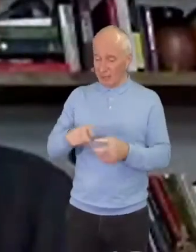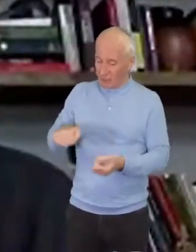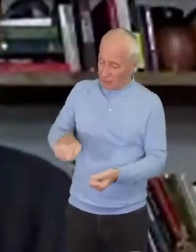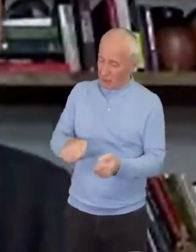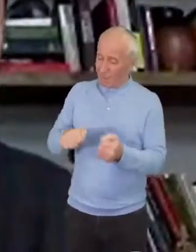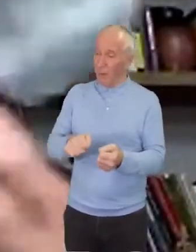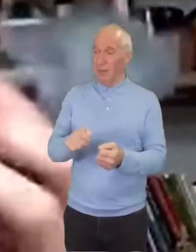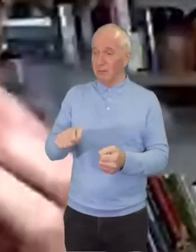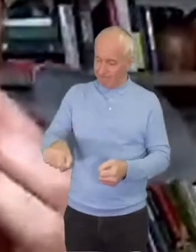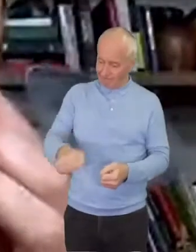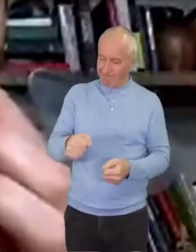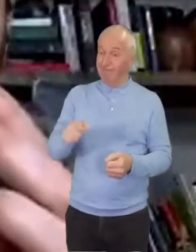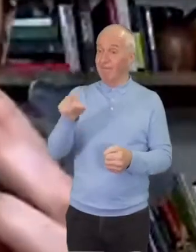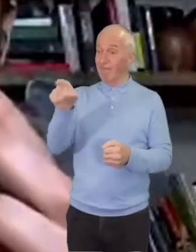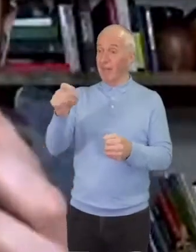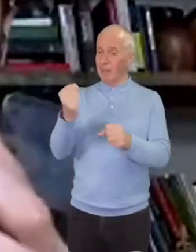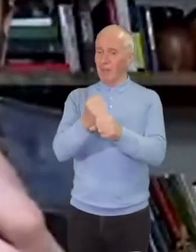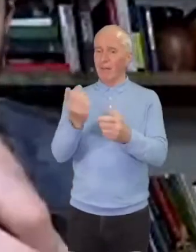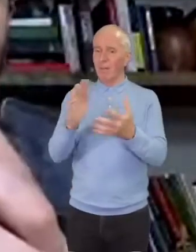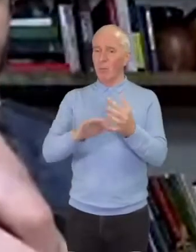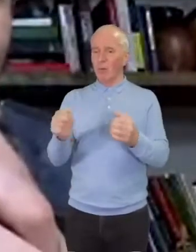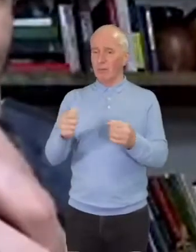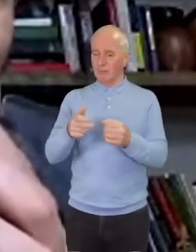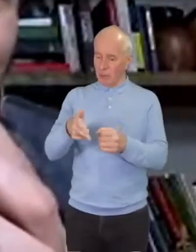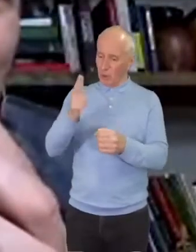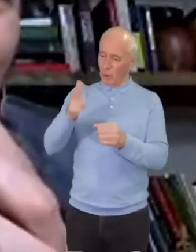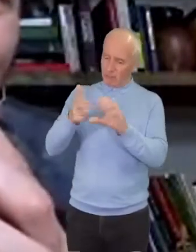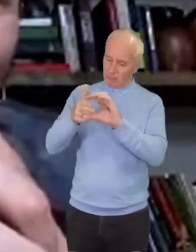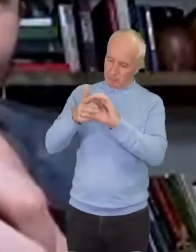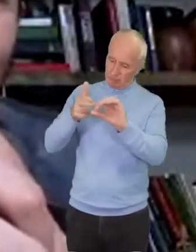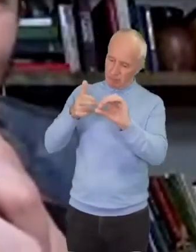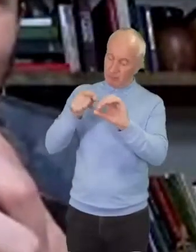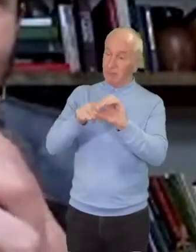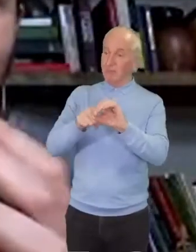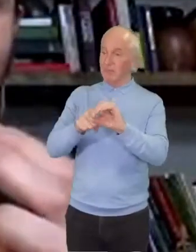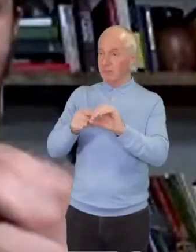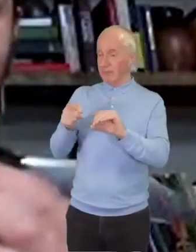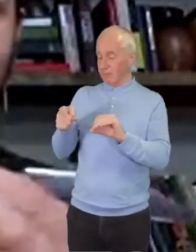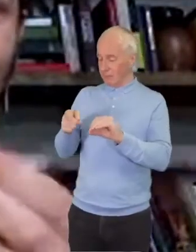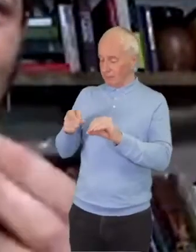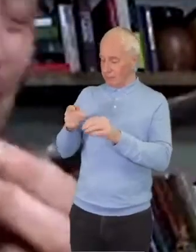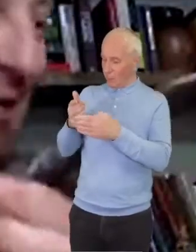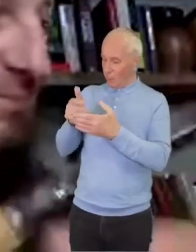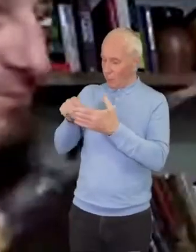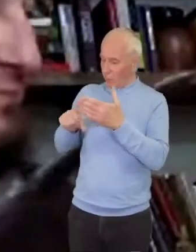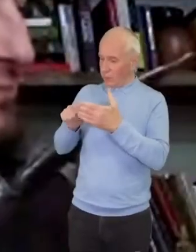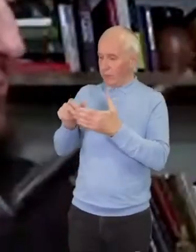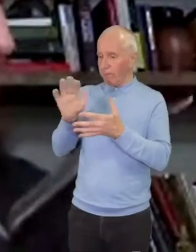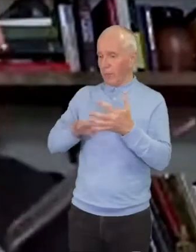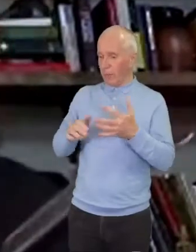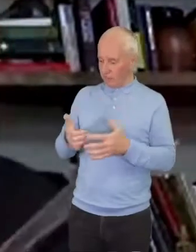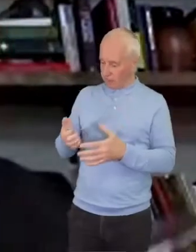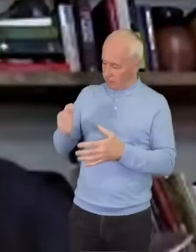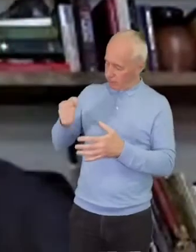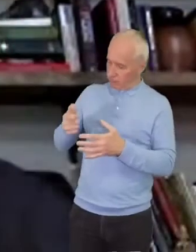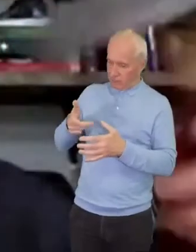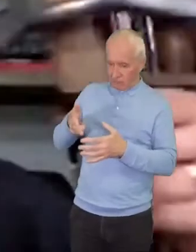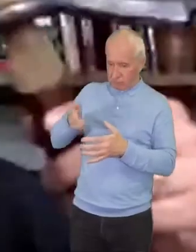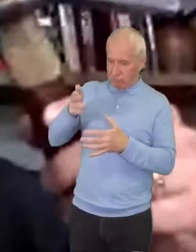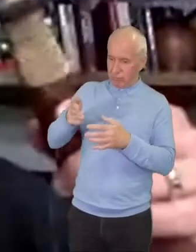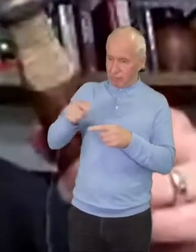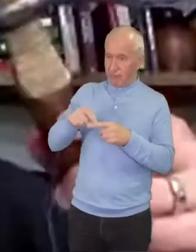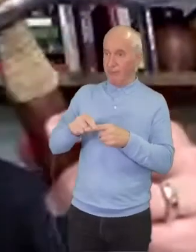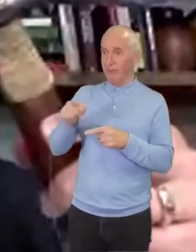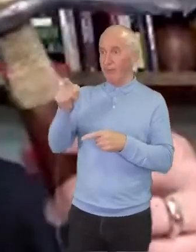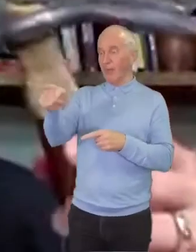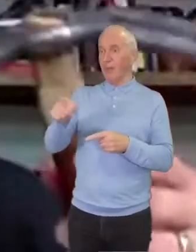the barrel of a gun. And even this wood is made from the wood stock of the gun. This plow